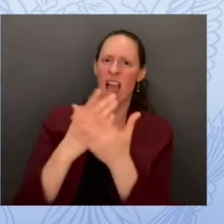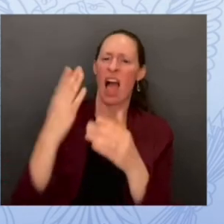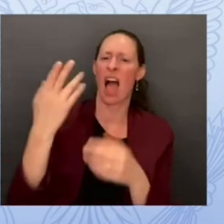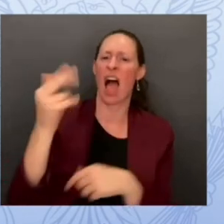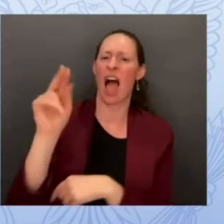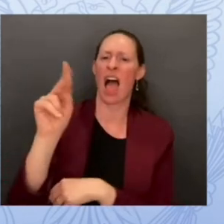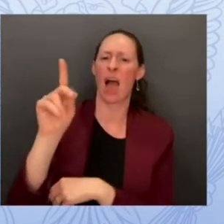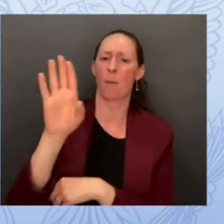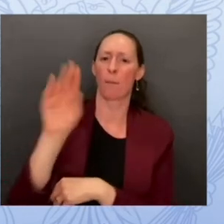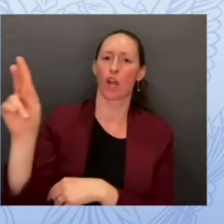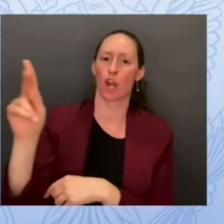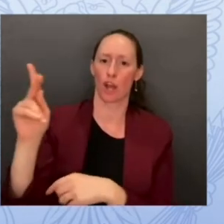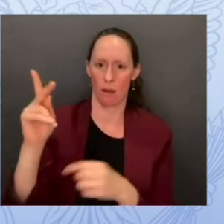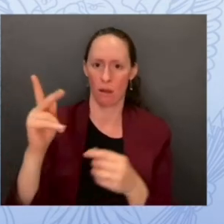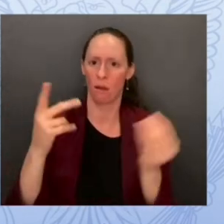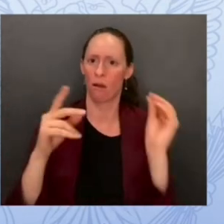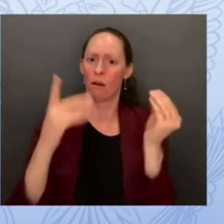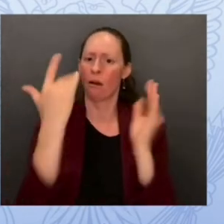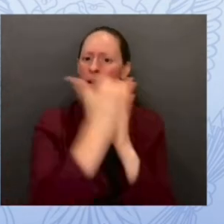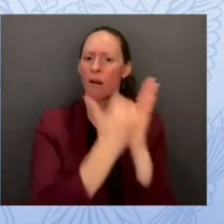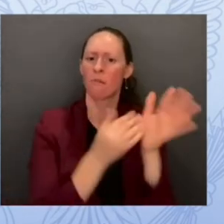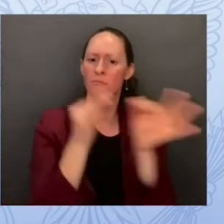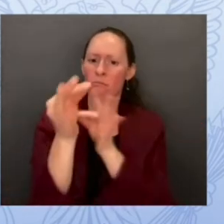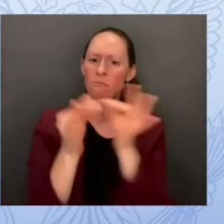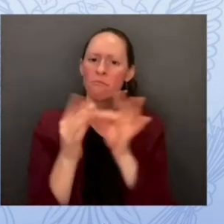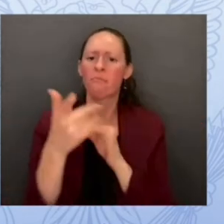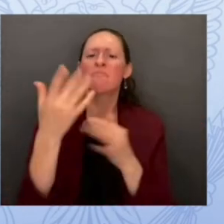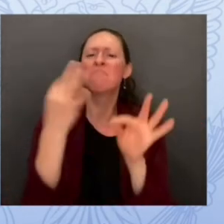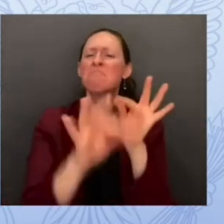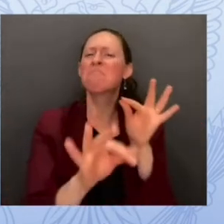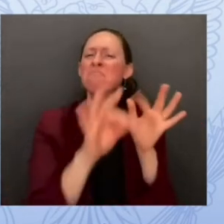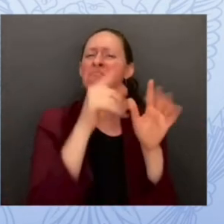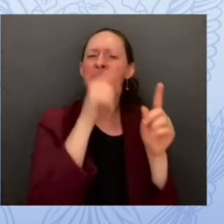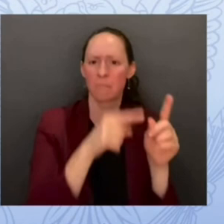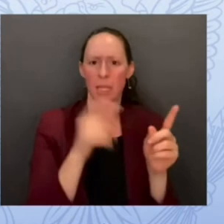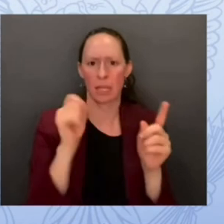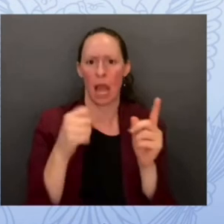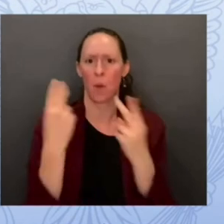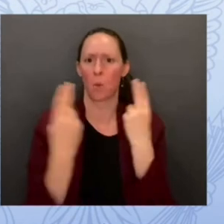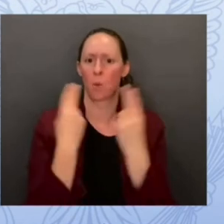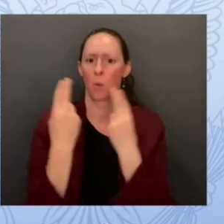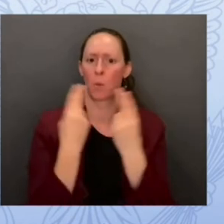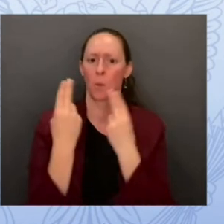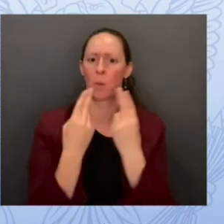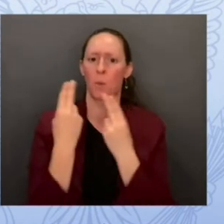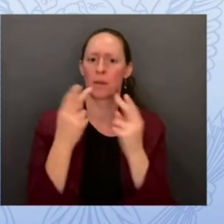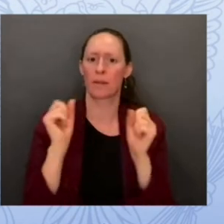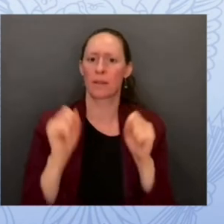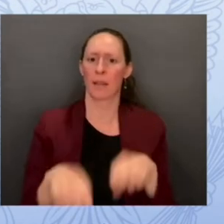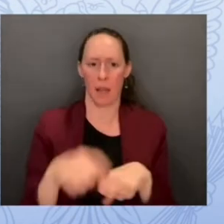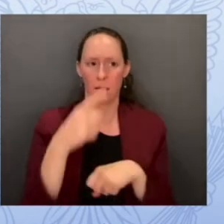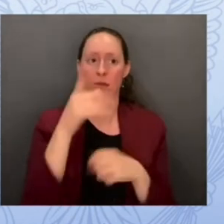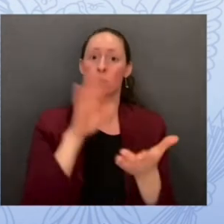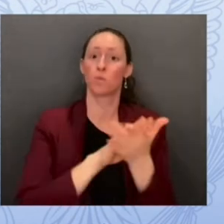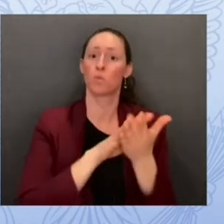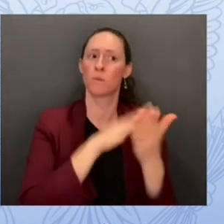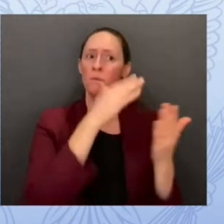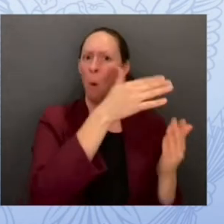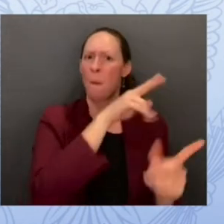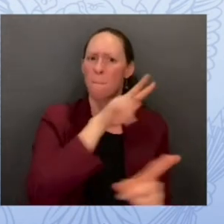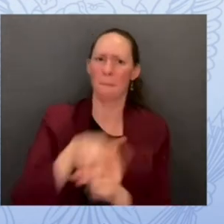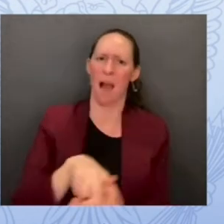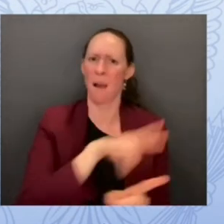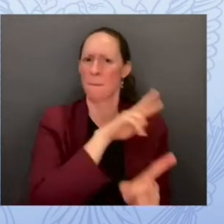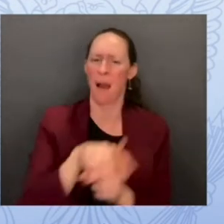actionable set of steps that schools can take to harden their security posture to have